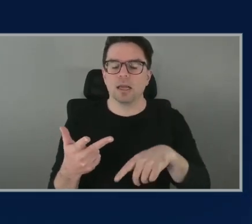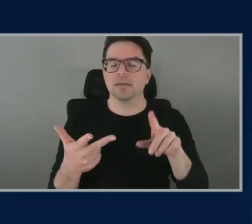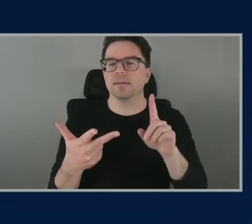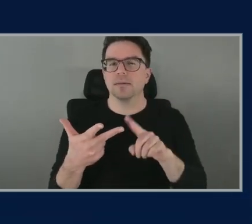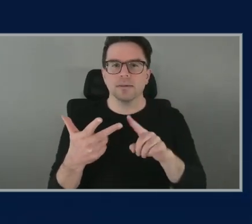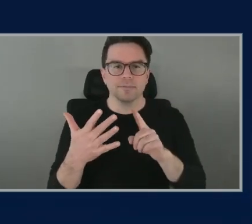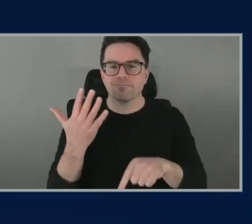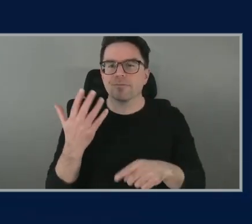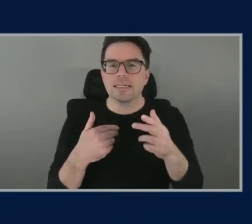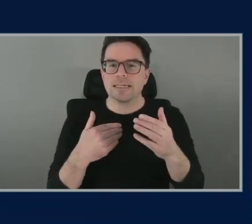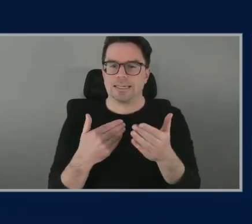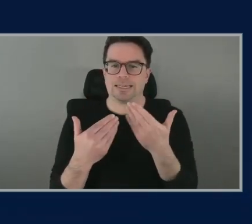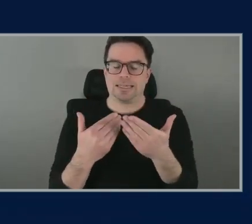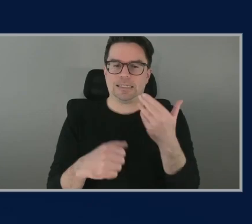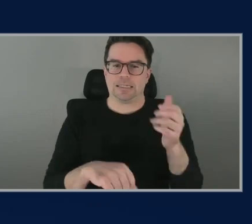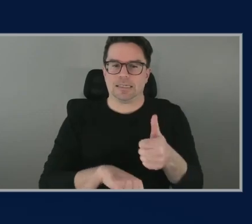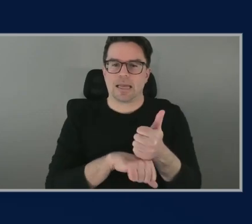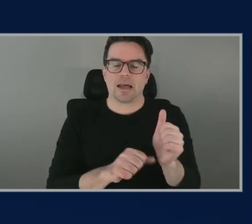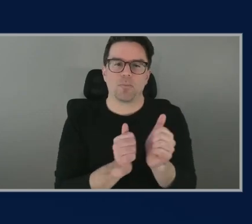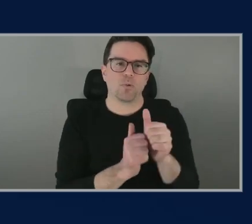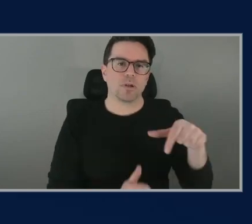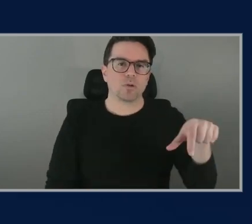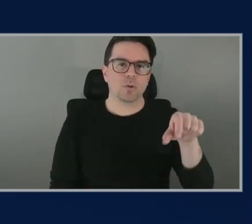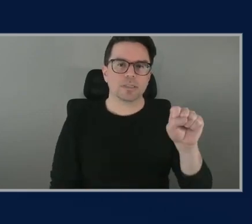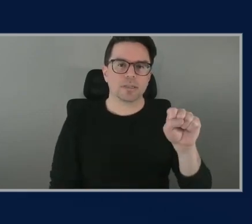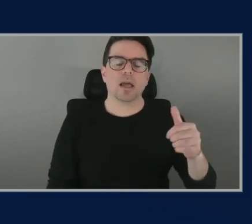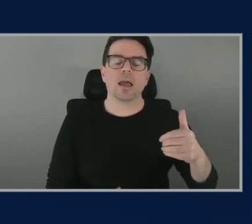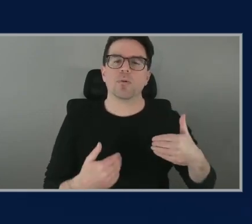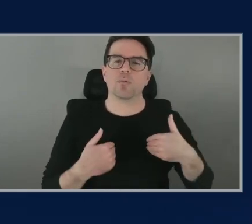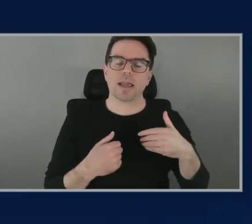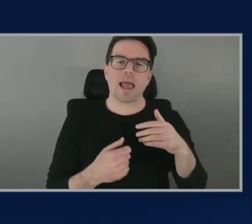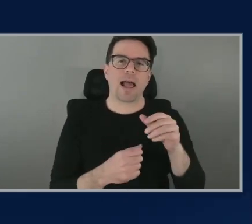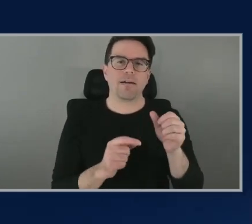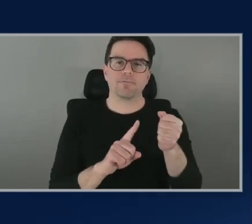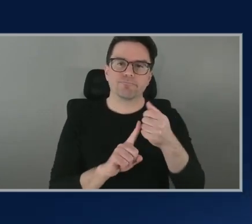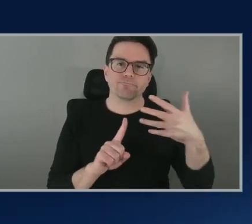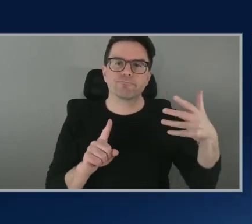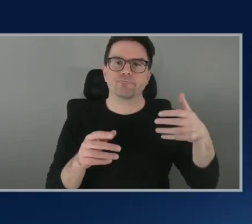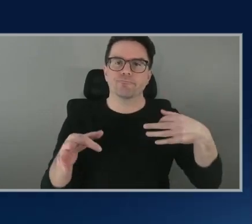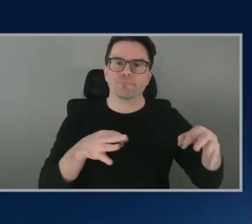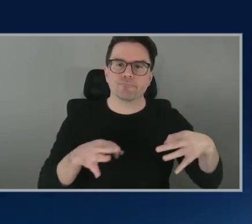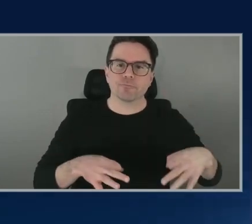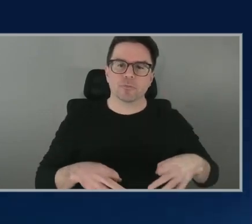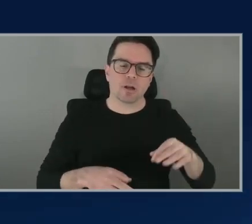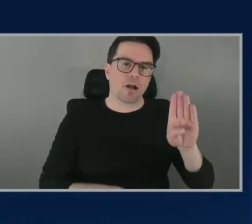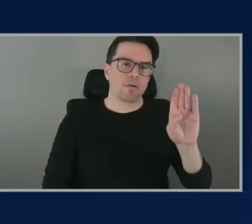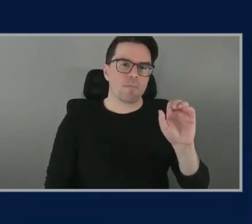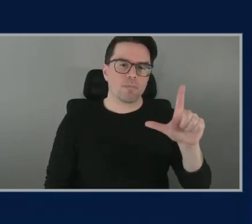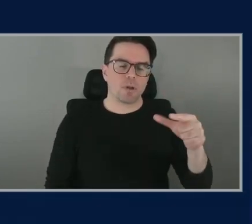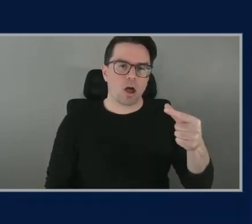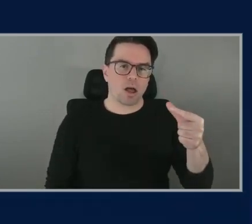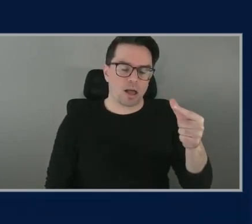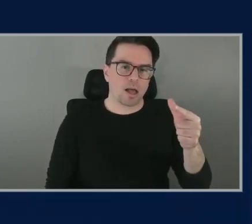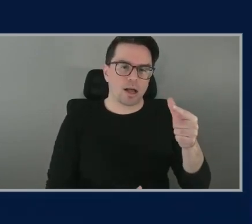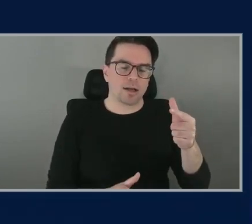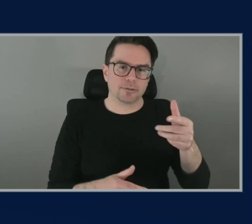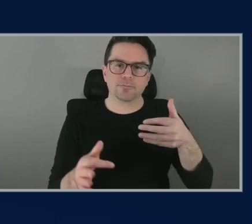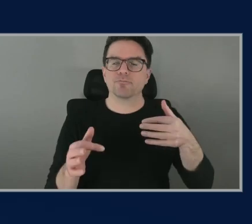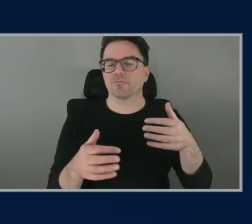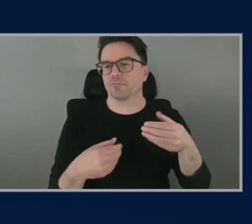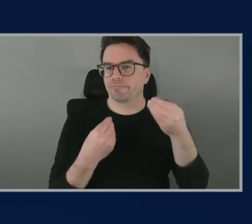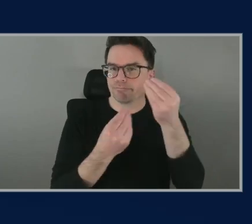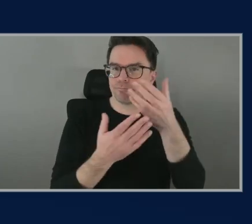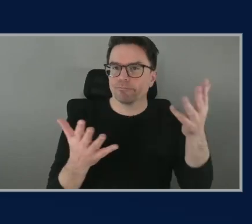easy to set up with quicksight we have a detailed blog post out there which walks us through the steps uh on how you can set it up with